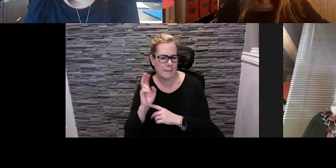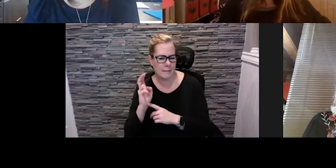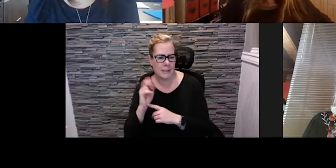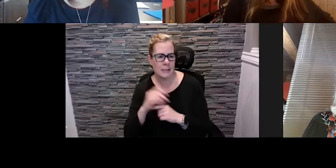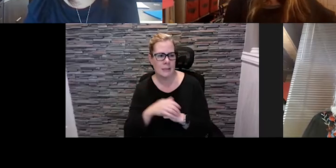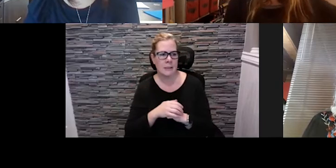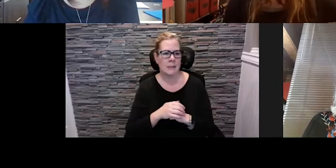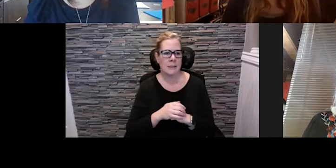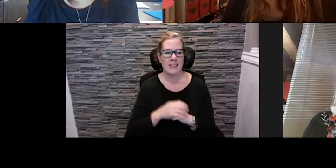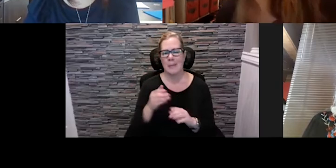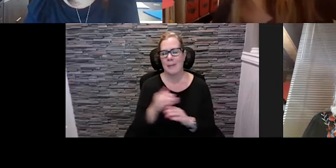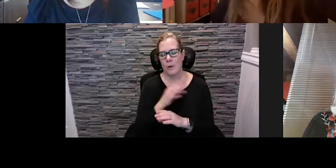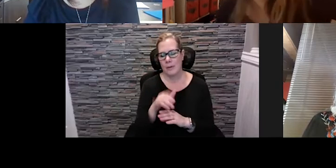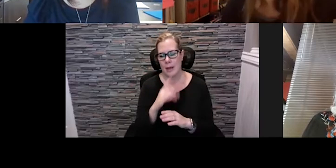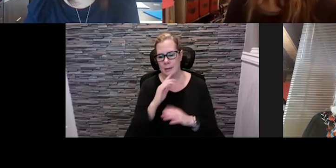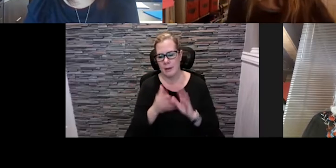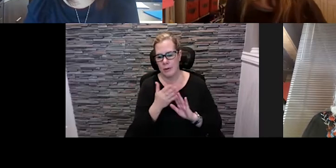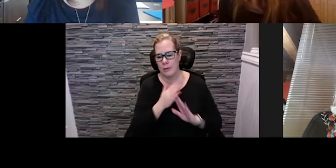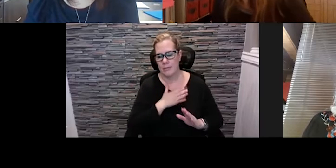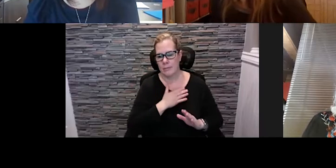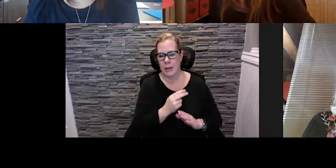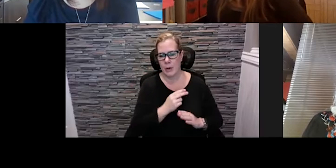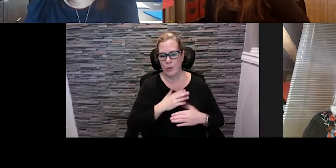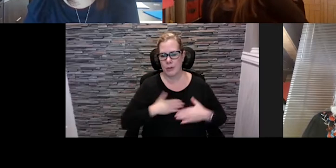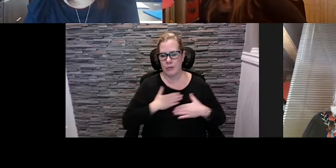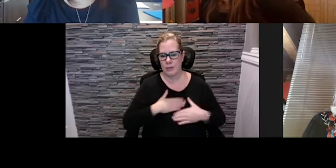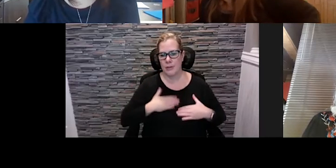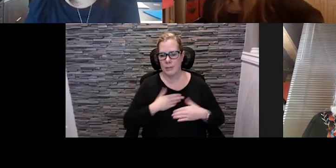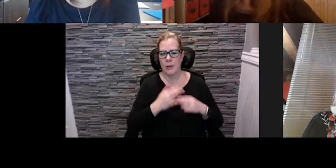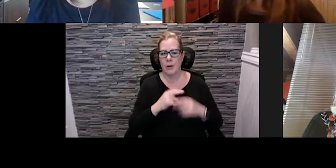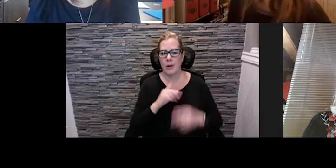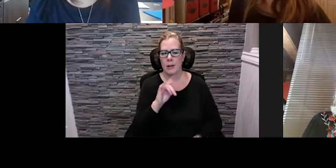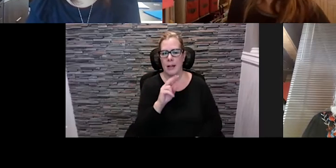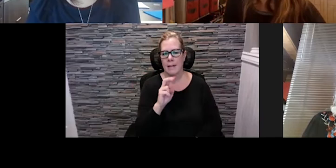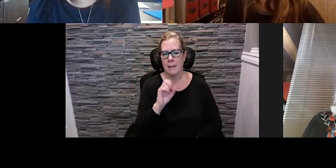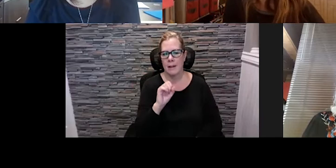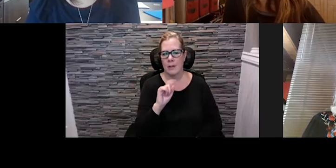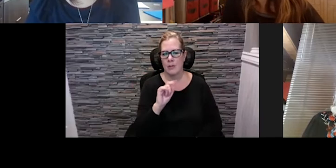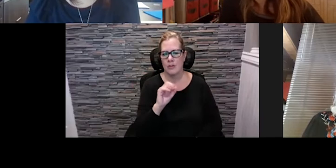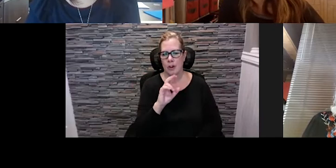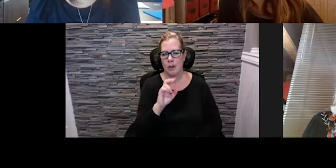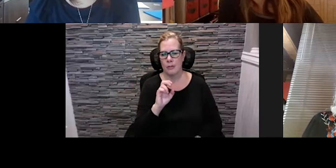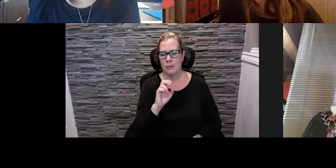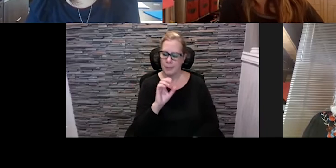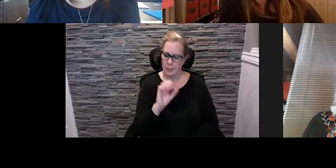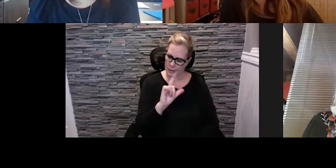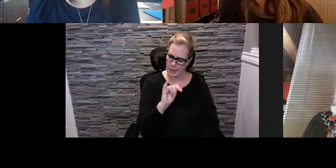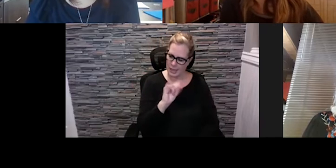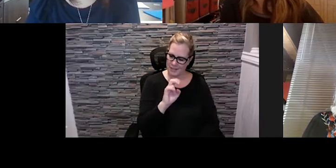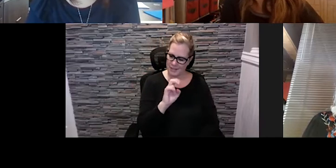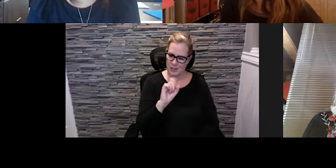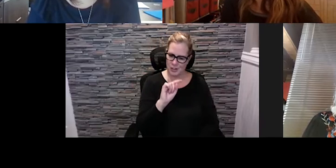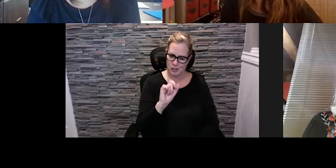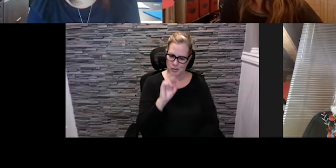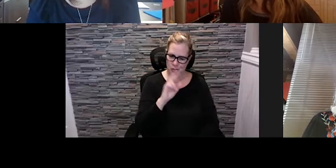i'd run uh my own uh entertainment agency called live star entertainment canada um and we uh we started